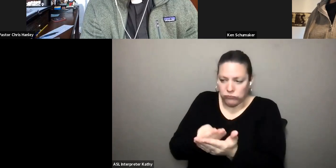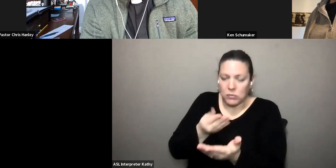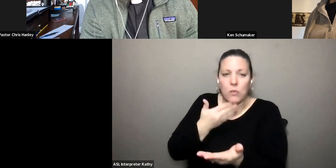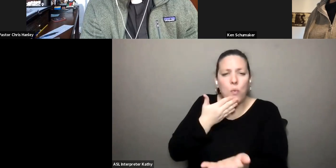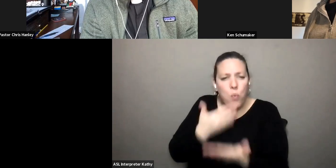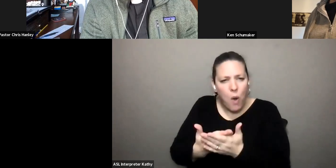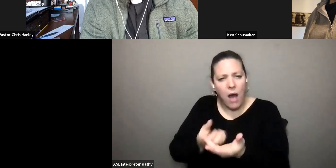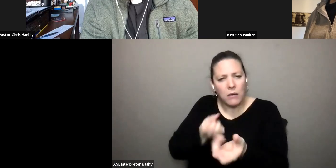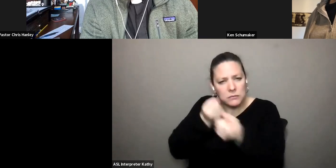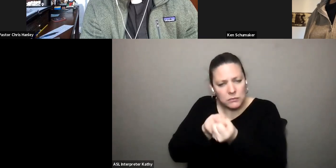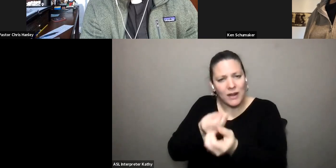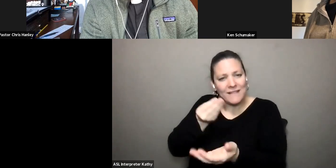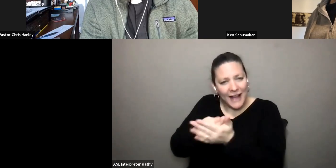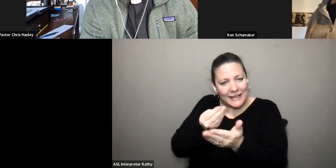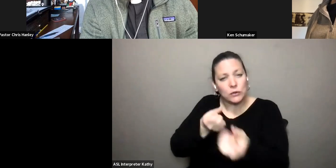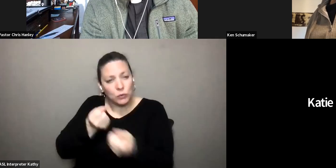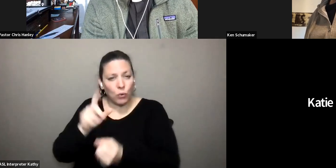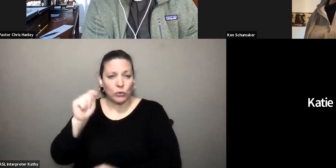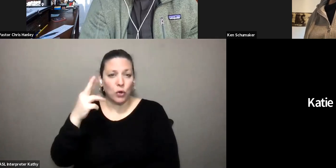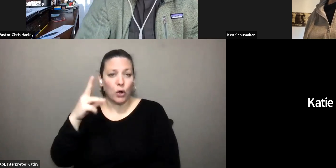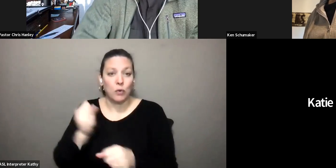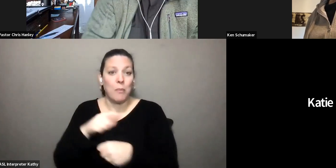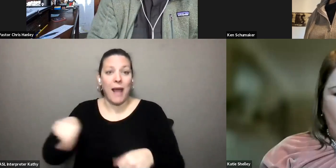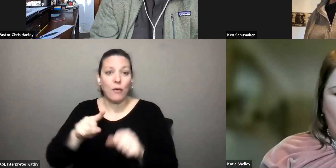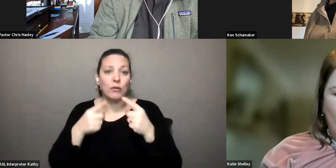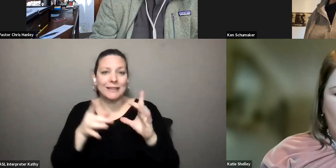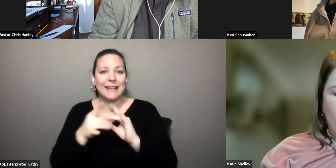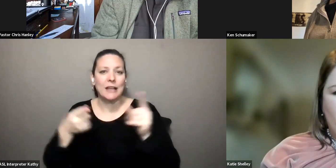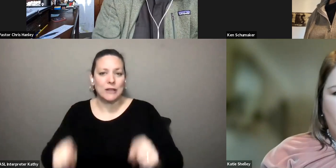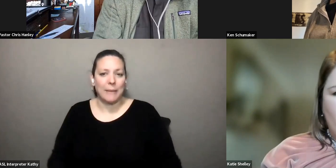connections happen so thank you